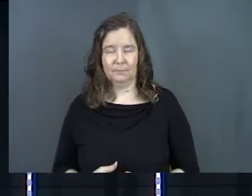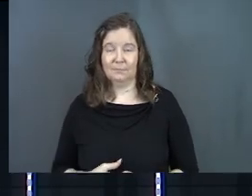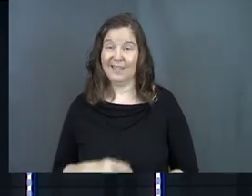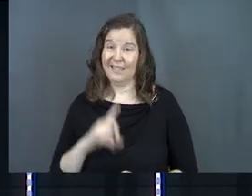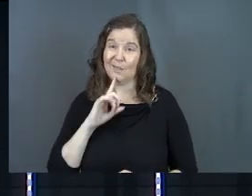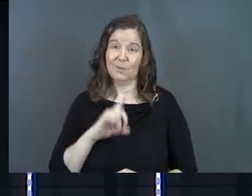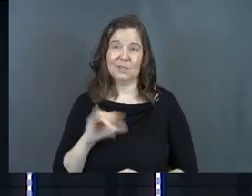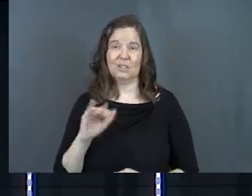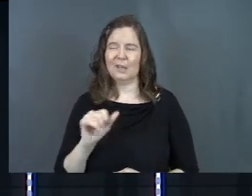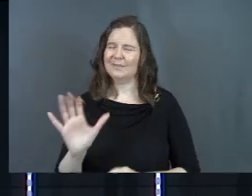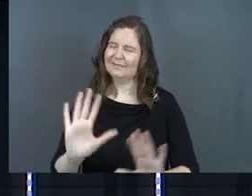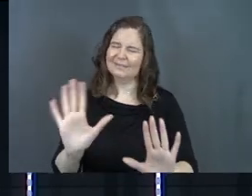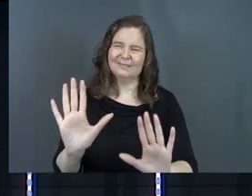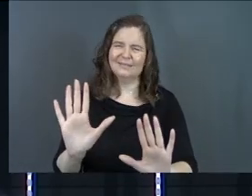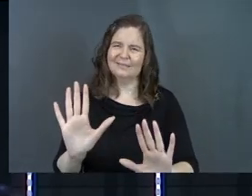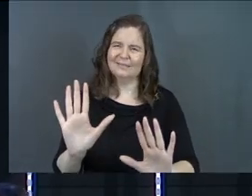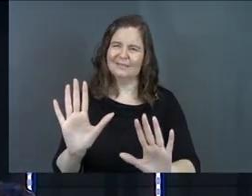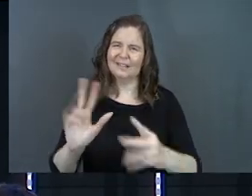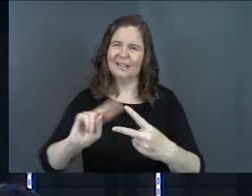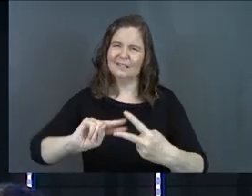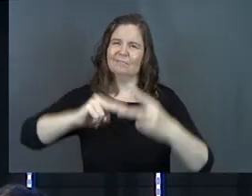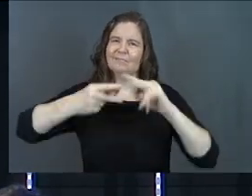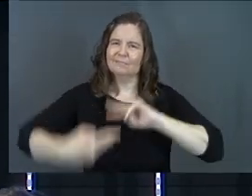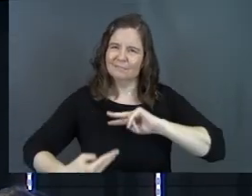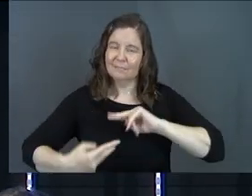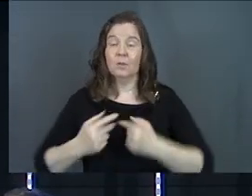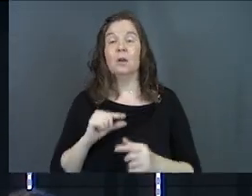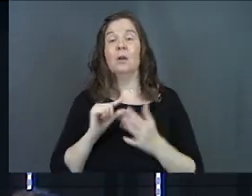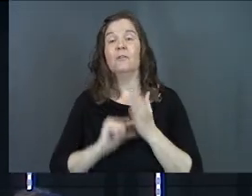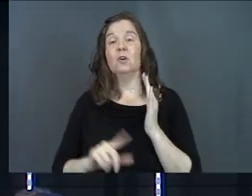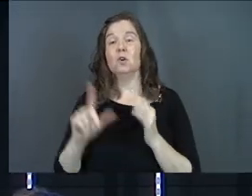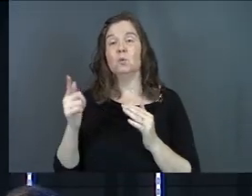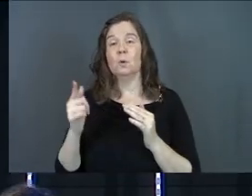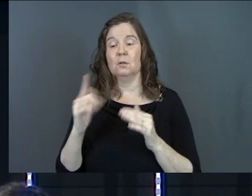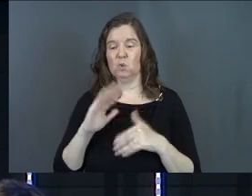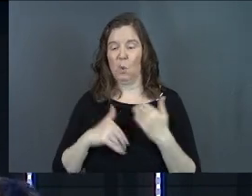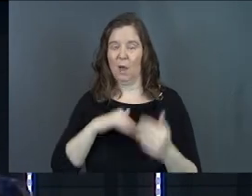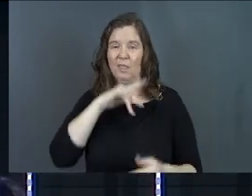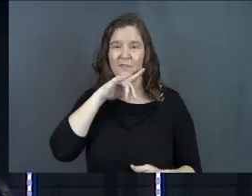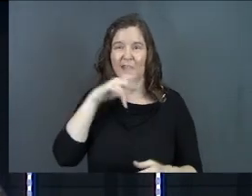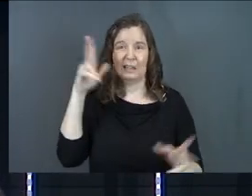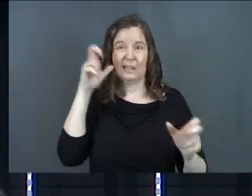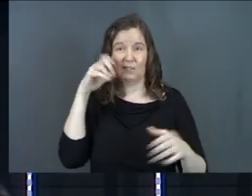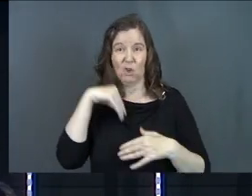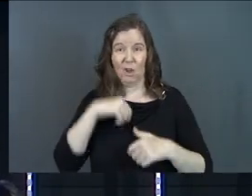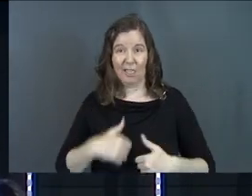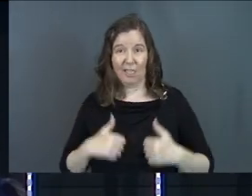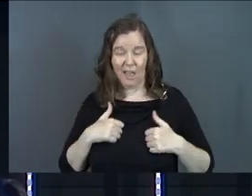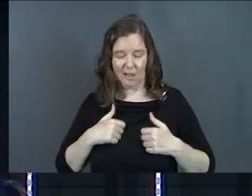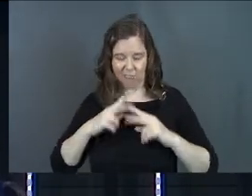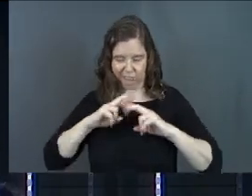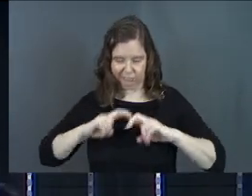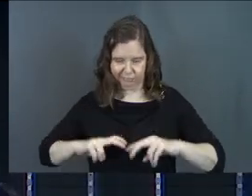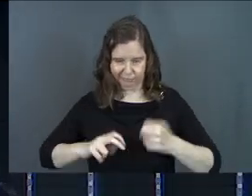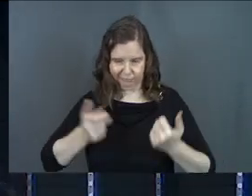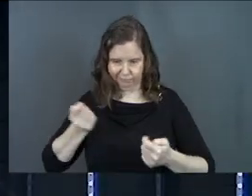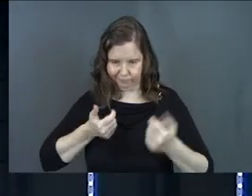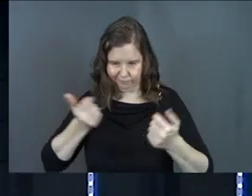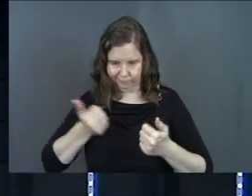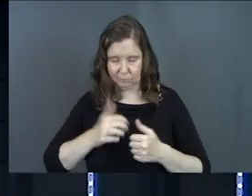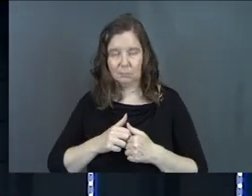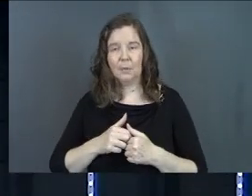James is like, don't do any of that. Verse 21. So get rid of all the filth and evil in your lives and humbly accept